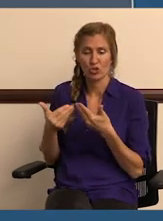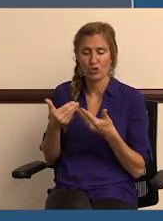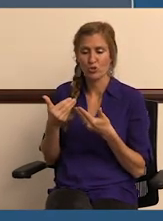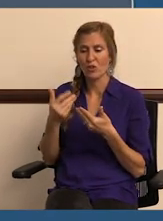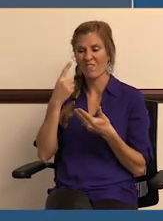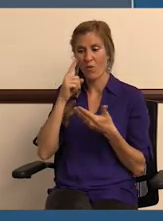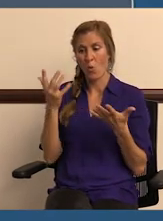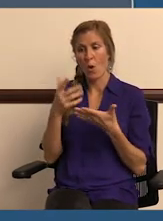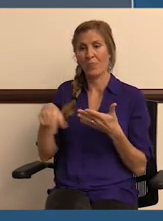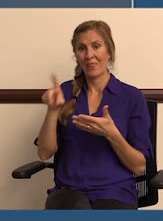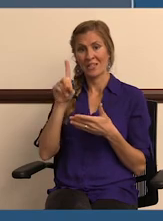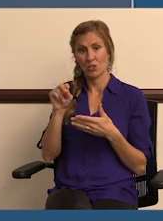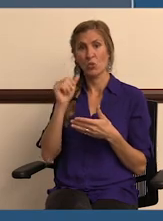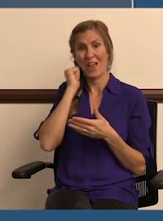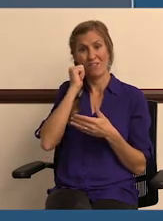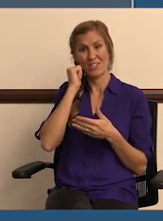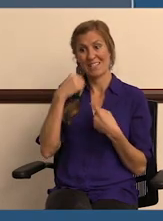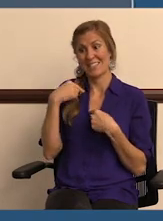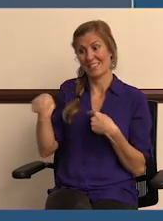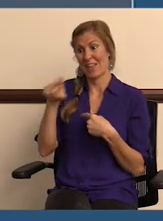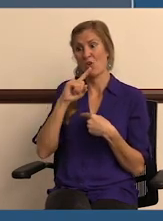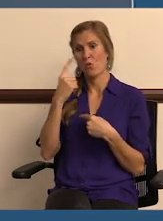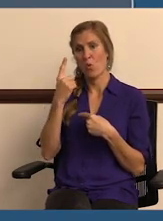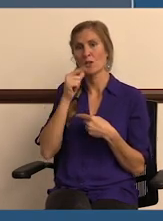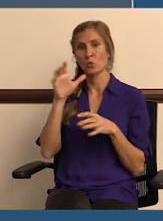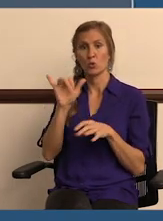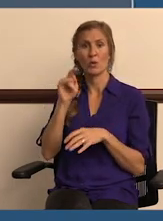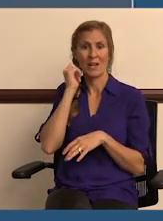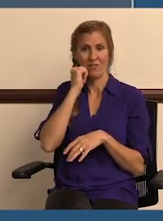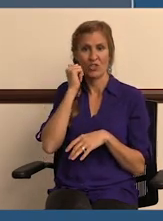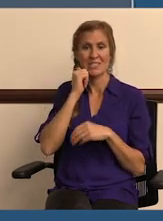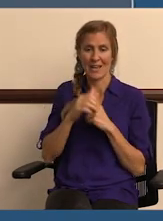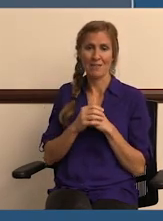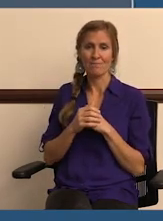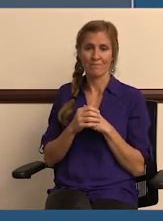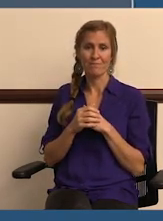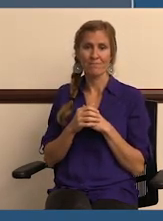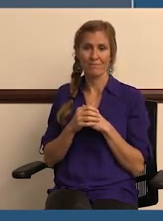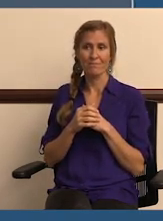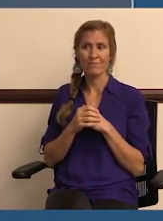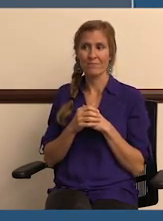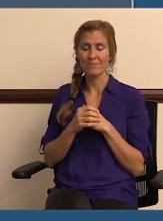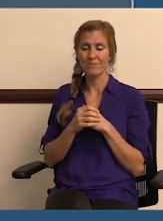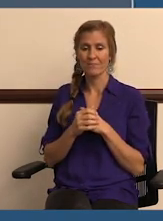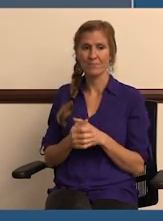procedures for what they do every day since they're the ones that do it every day.